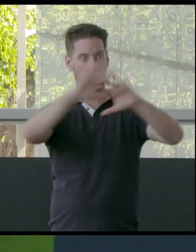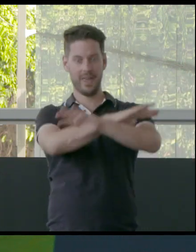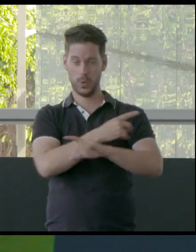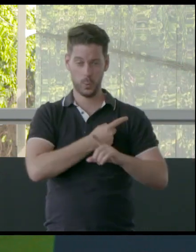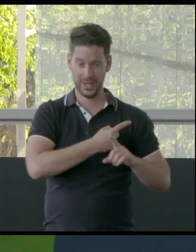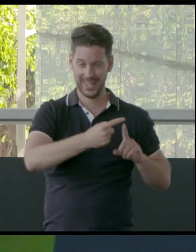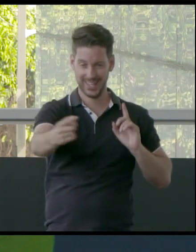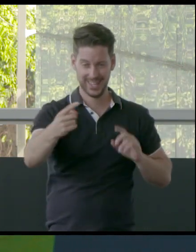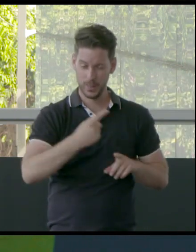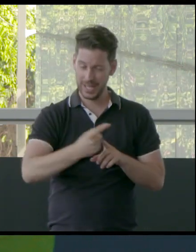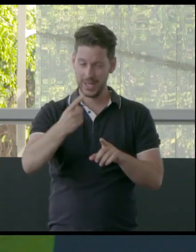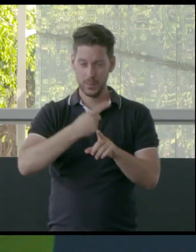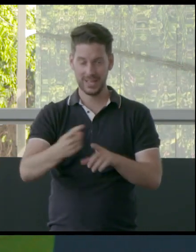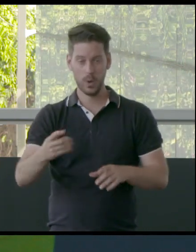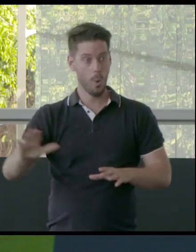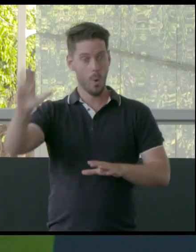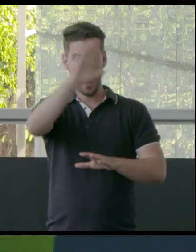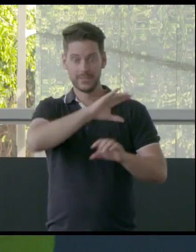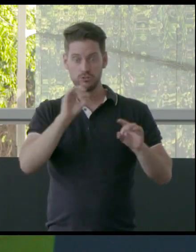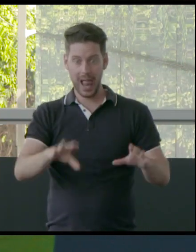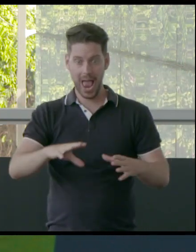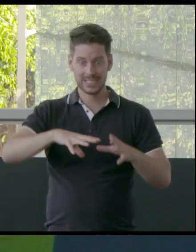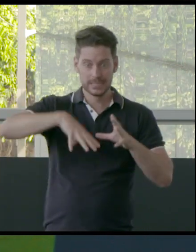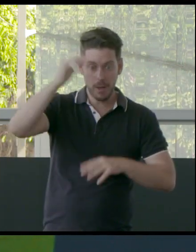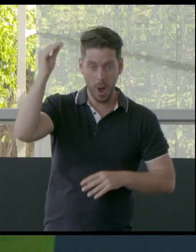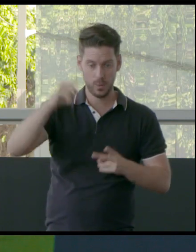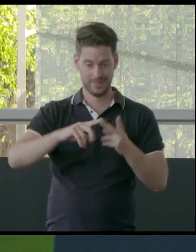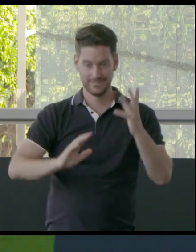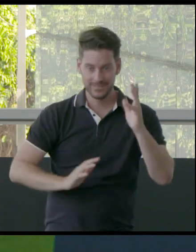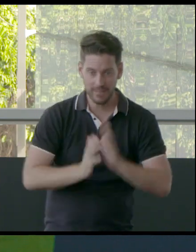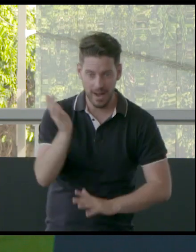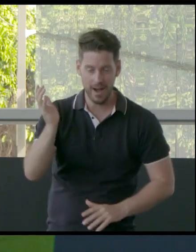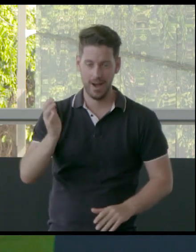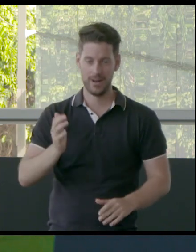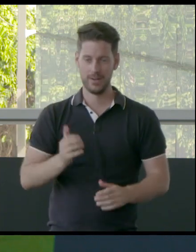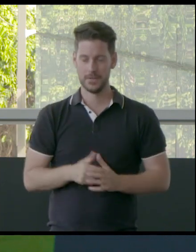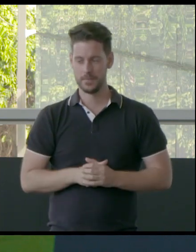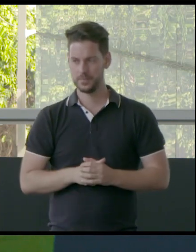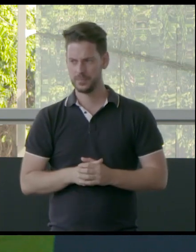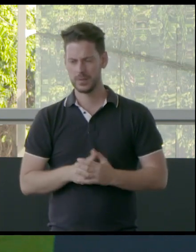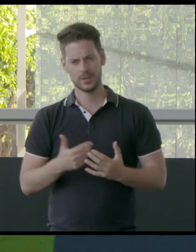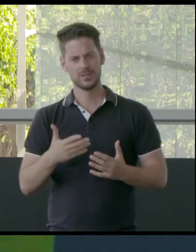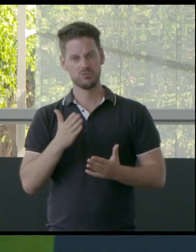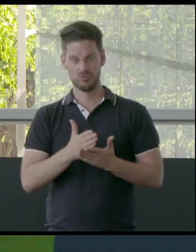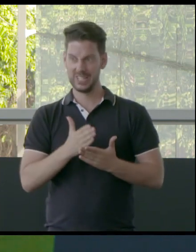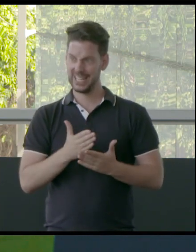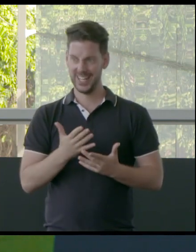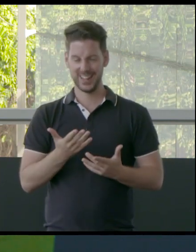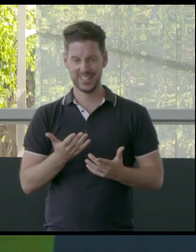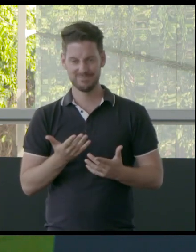You know, places all over this country are not just experiencing smoke haze, they're experiencing fires. But it does kind of bring home